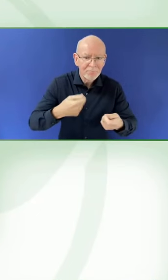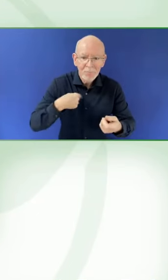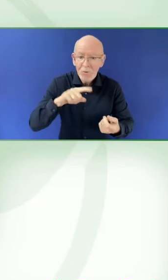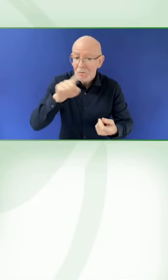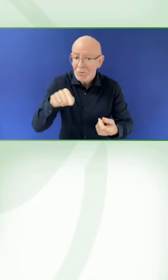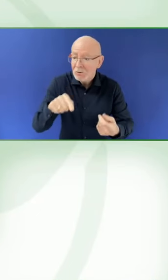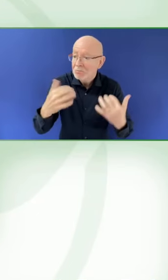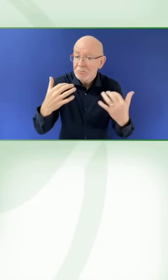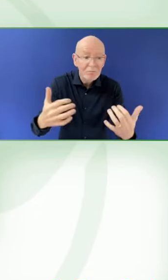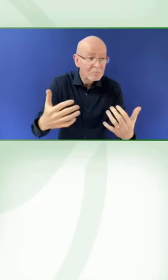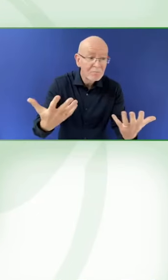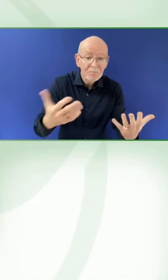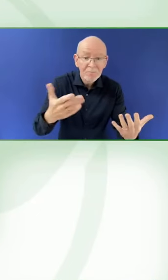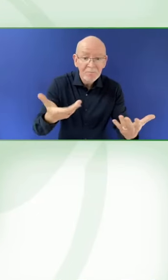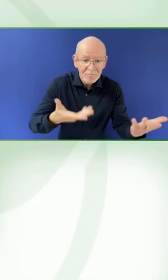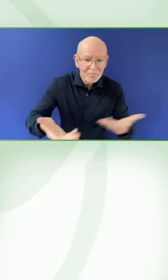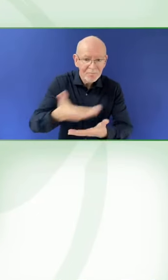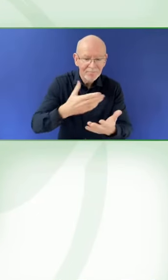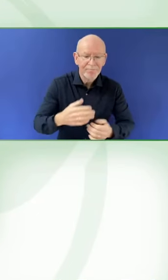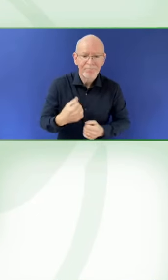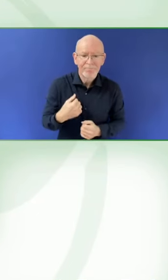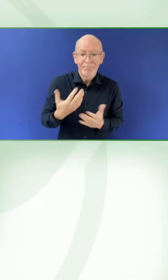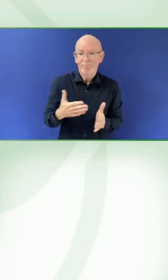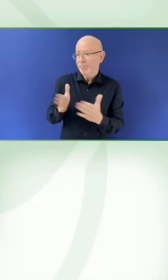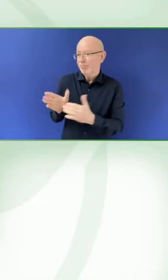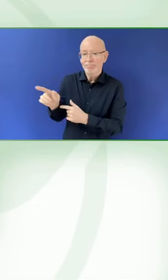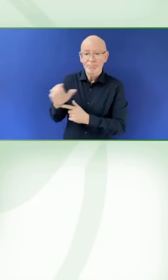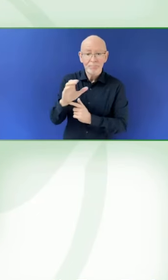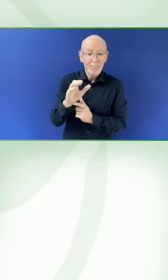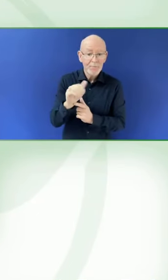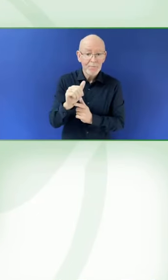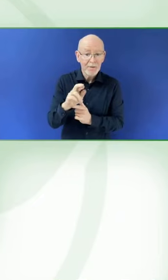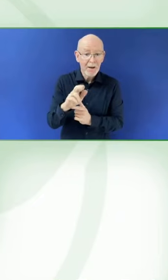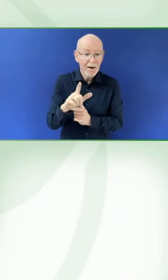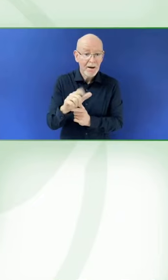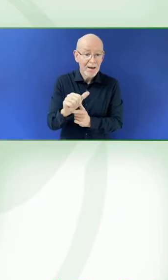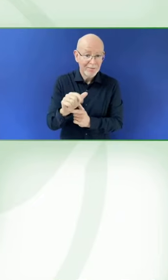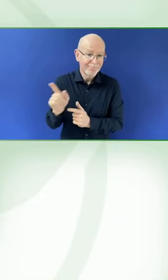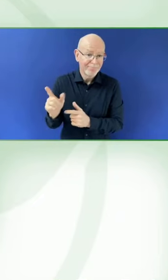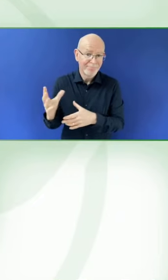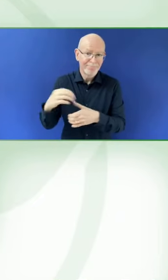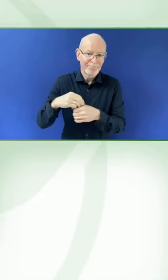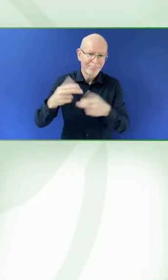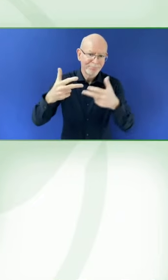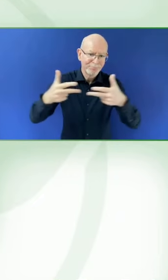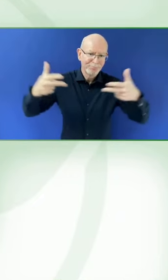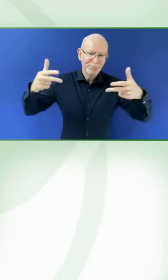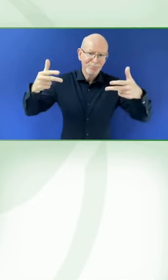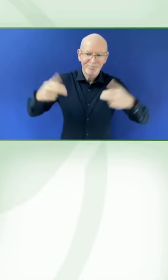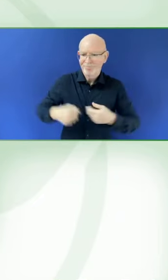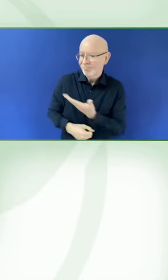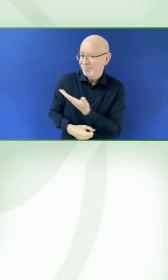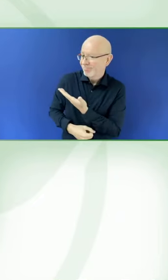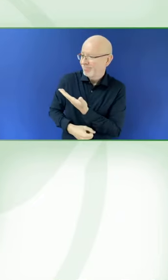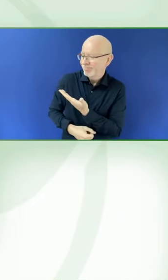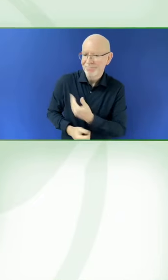Hello. Hey. You have four minutes. Please begin.